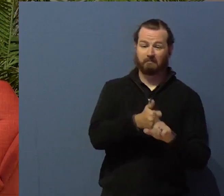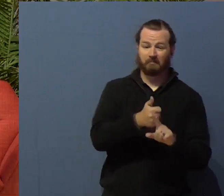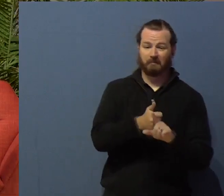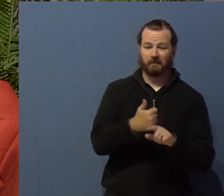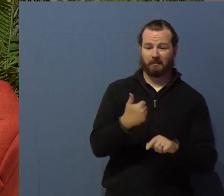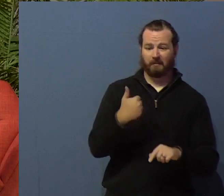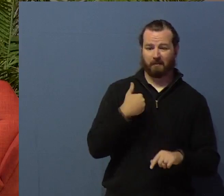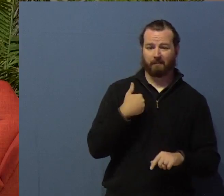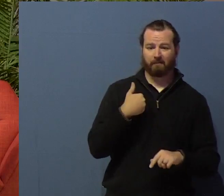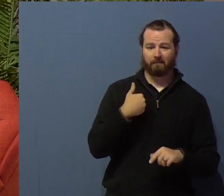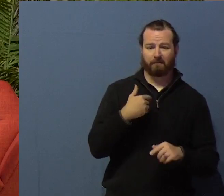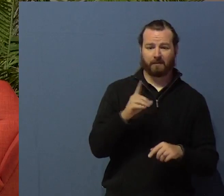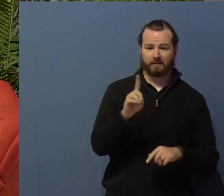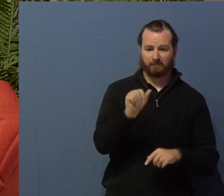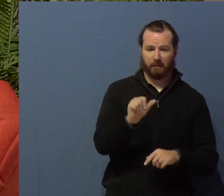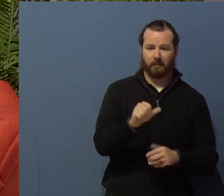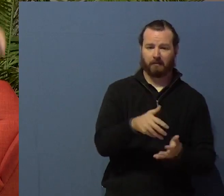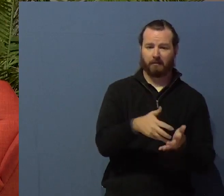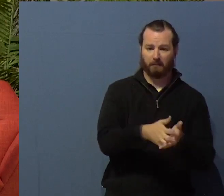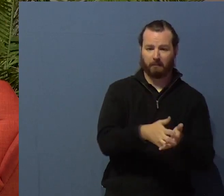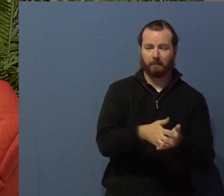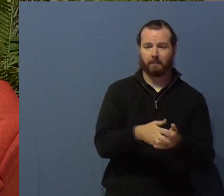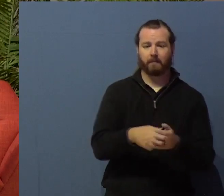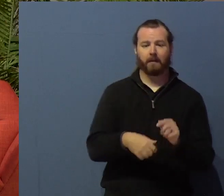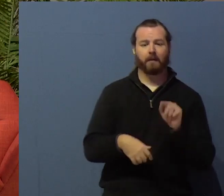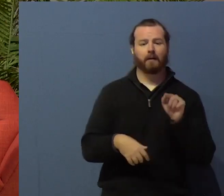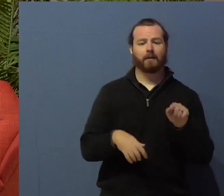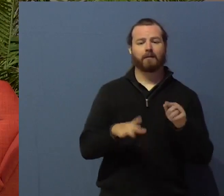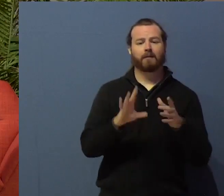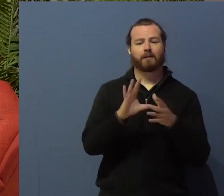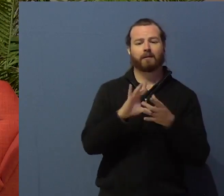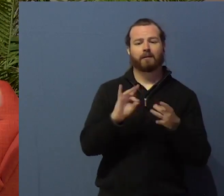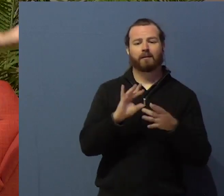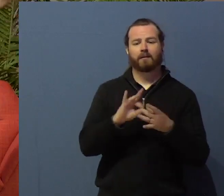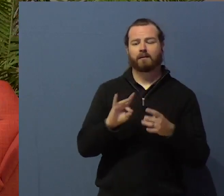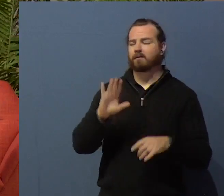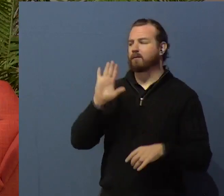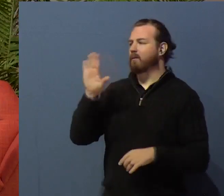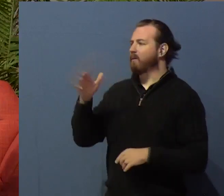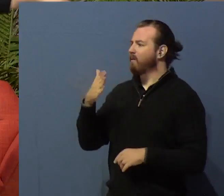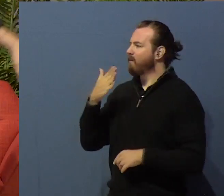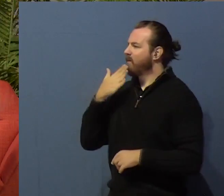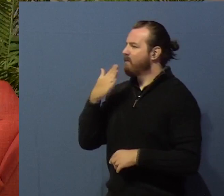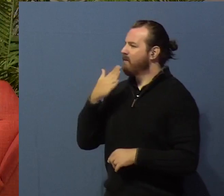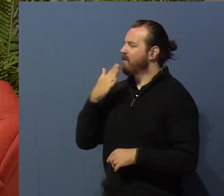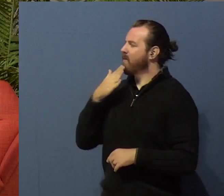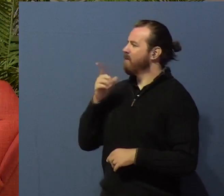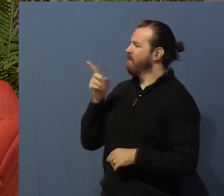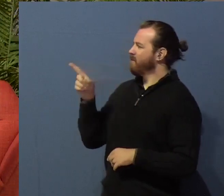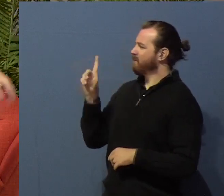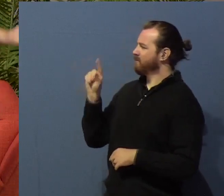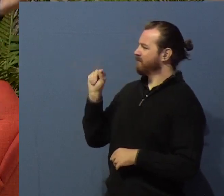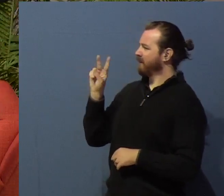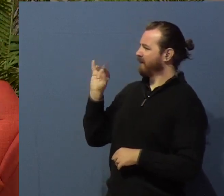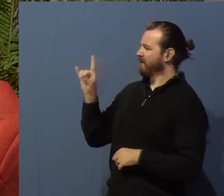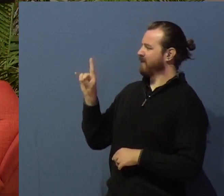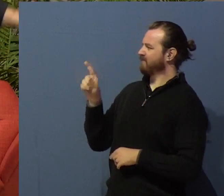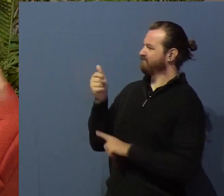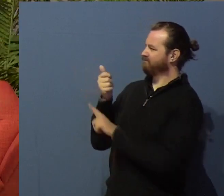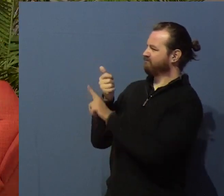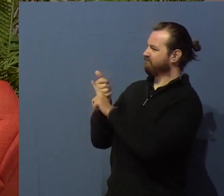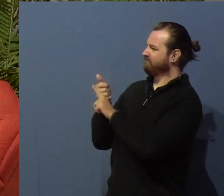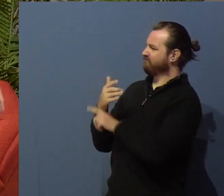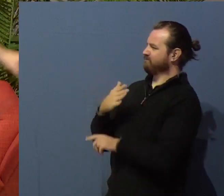he says, I'm just glad my Savior's back. Let him have it all. Give it to him.